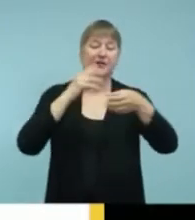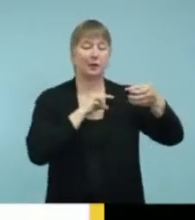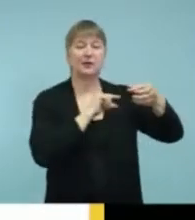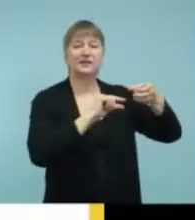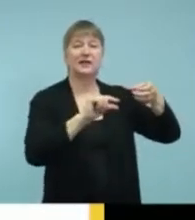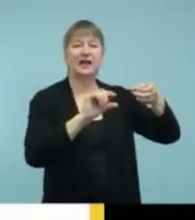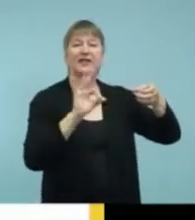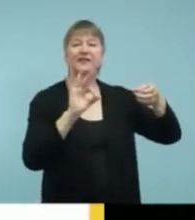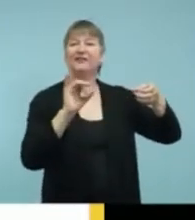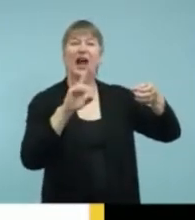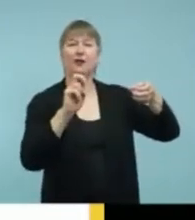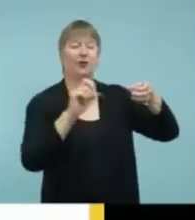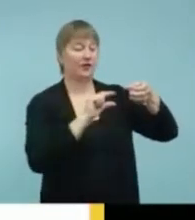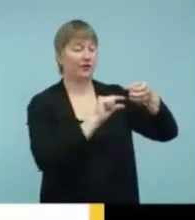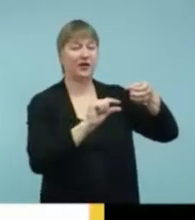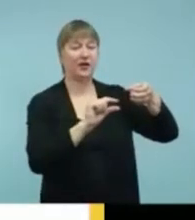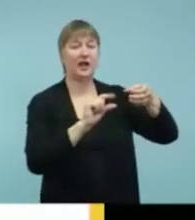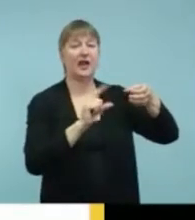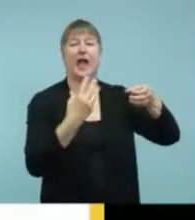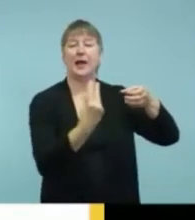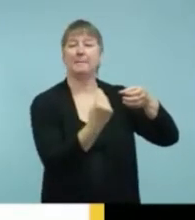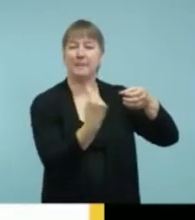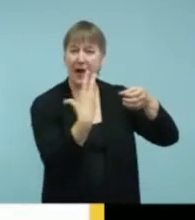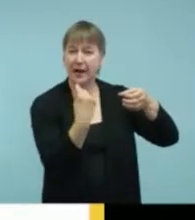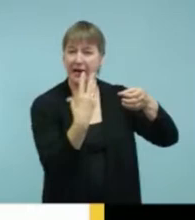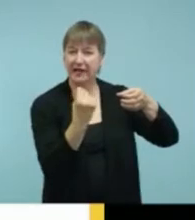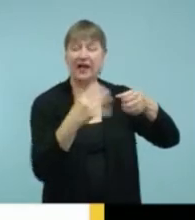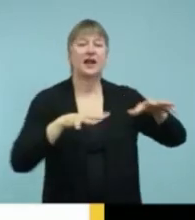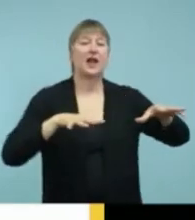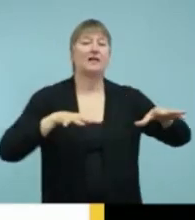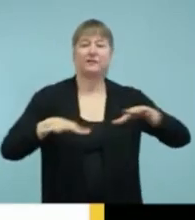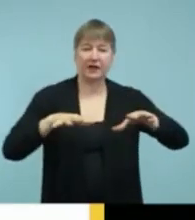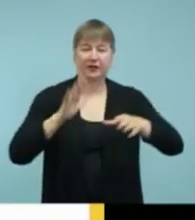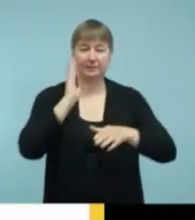the display. It will blink, it will vibrate your bed.